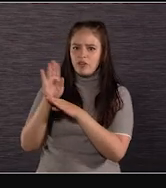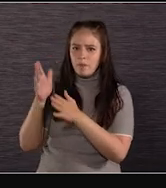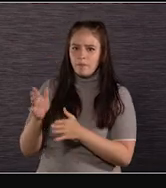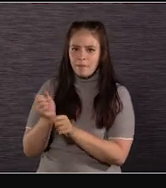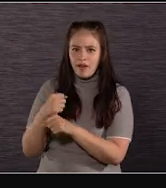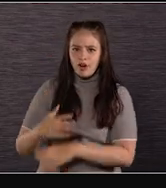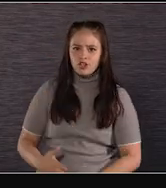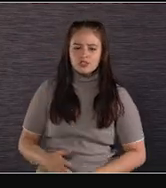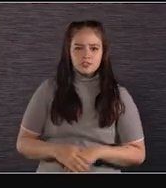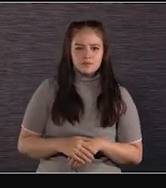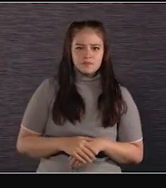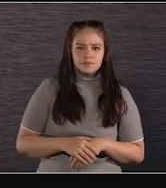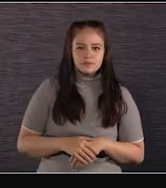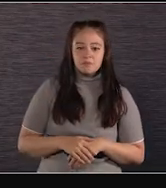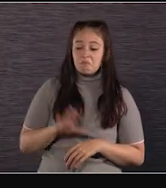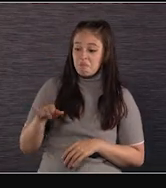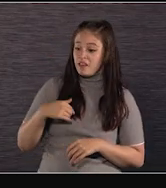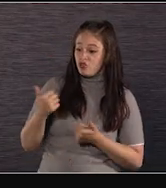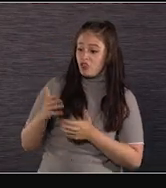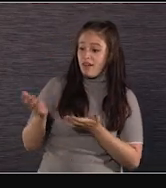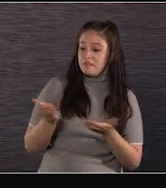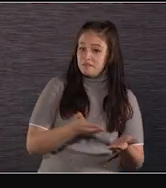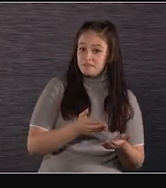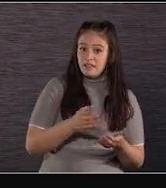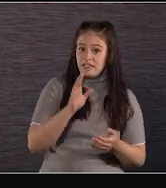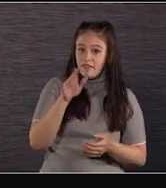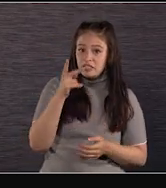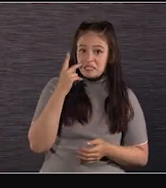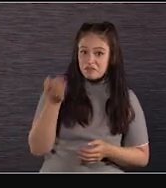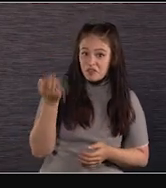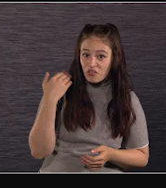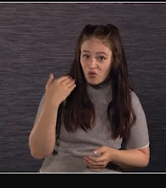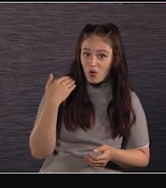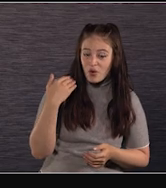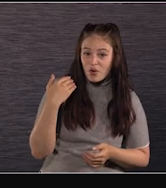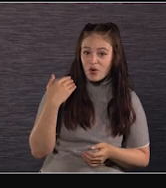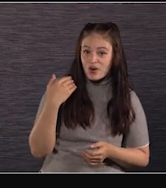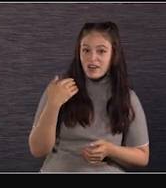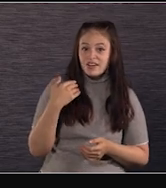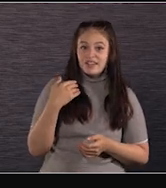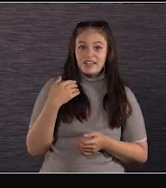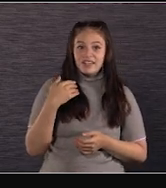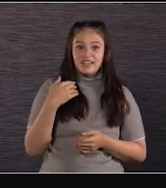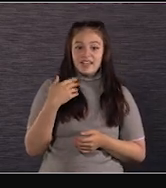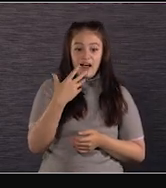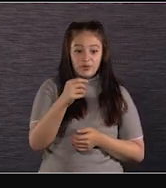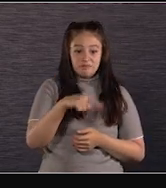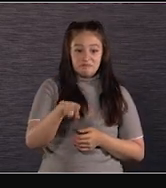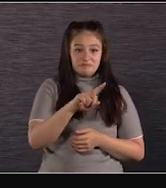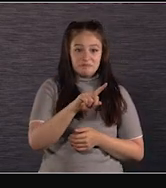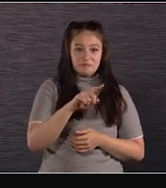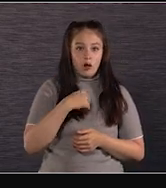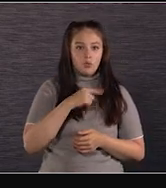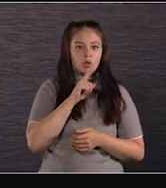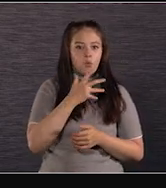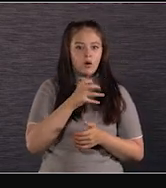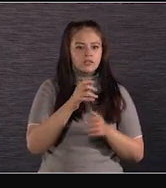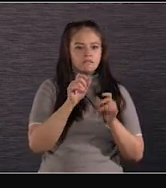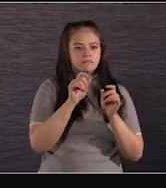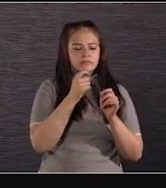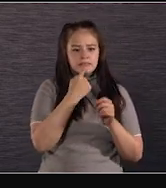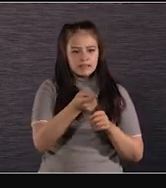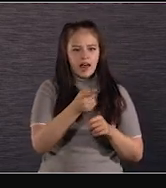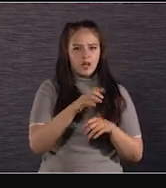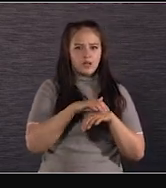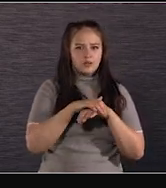Let's take it somewhere with some scenery and stuff that we haven't seen before in these things. And to that end, I wanted to bring it up to, to British Columbia, Canada. As you